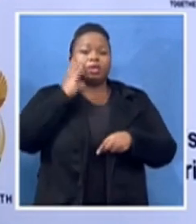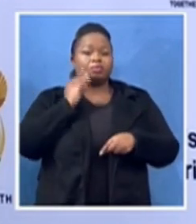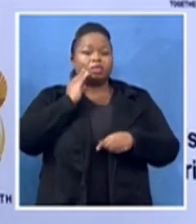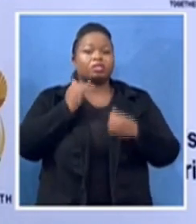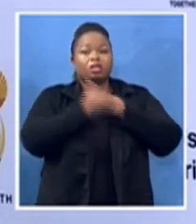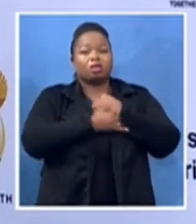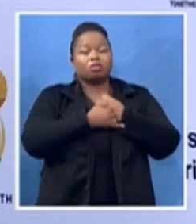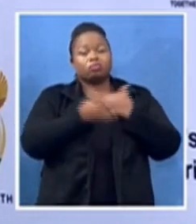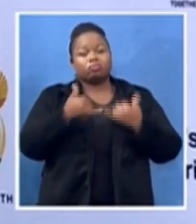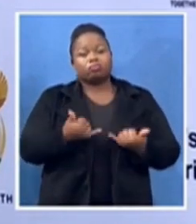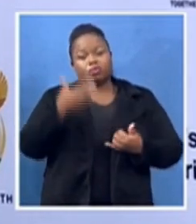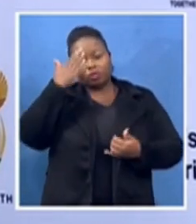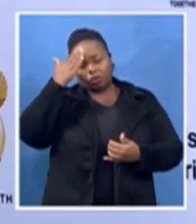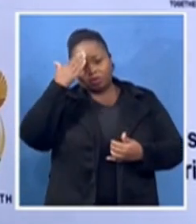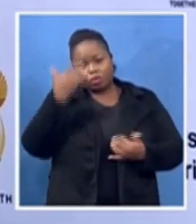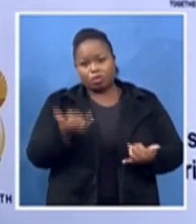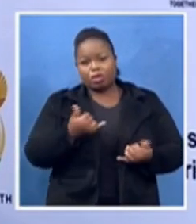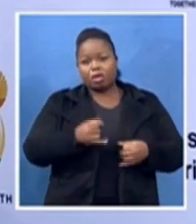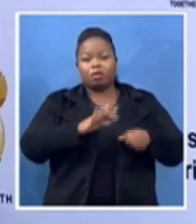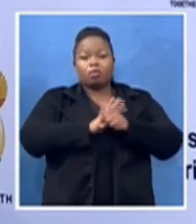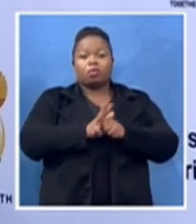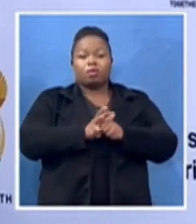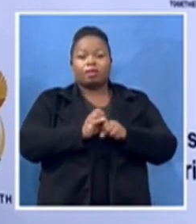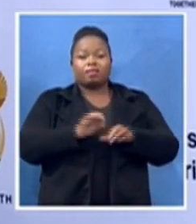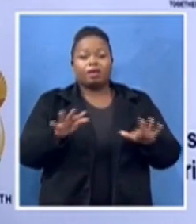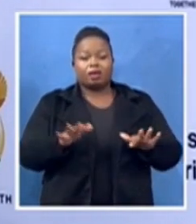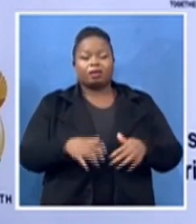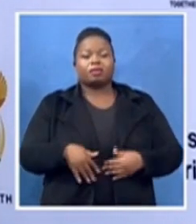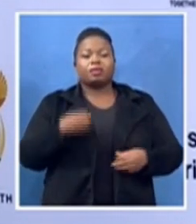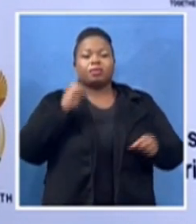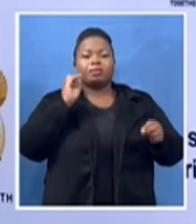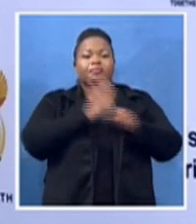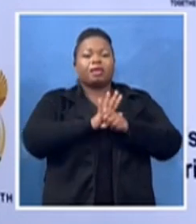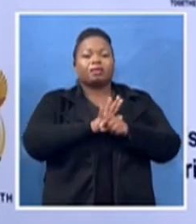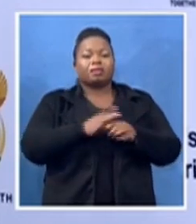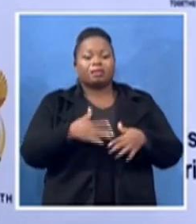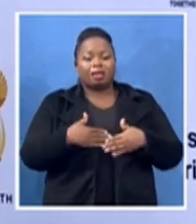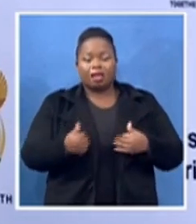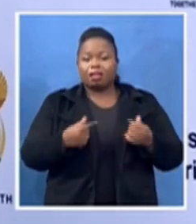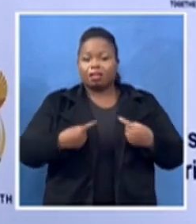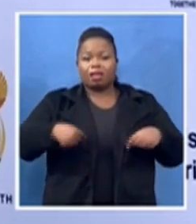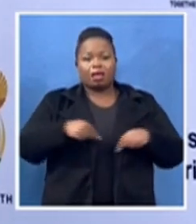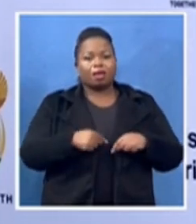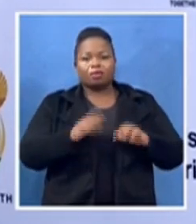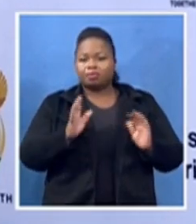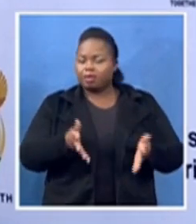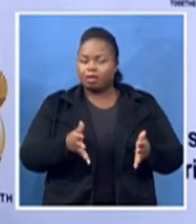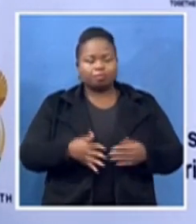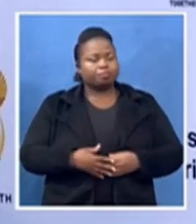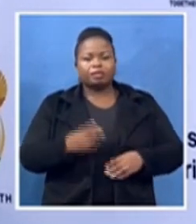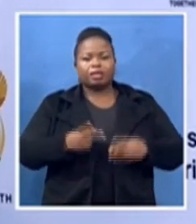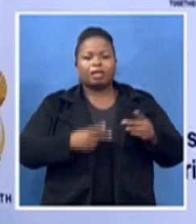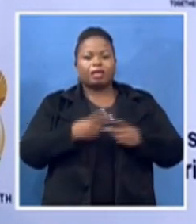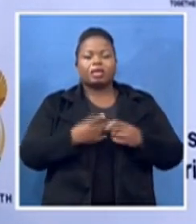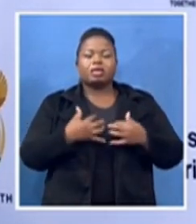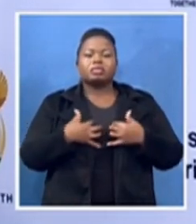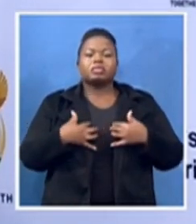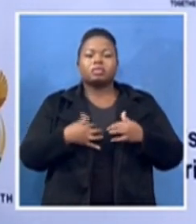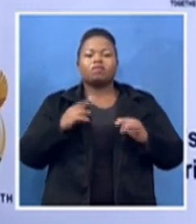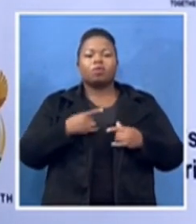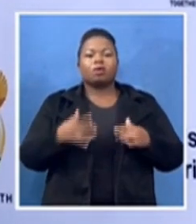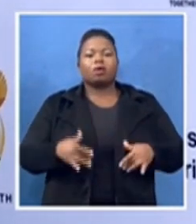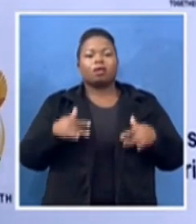and threaten our health and well-being but also devastating to our livelihoods as families,